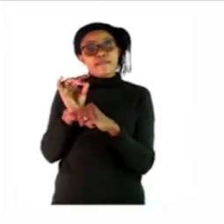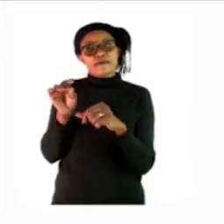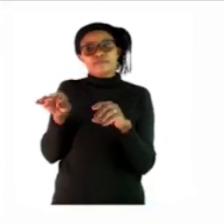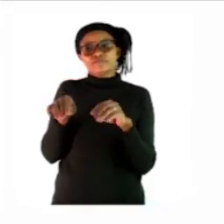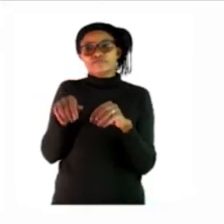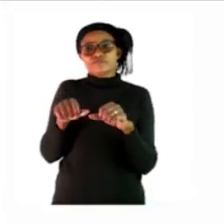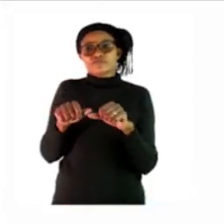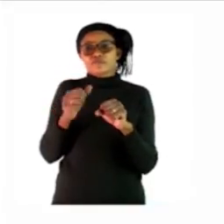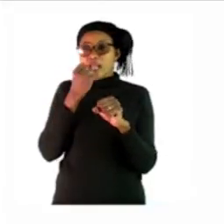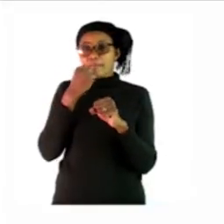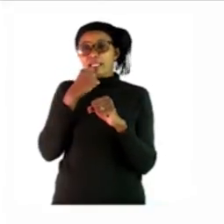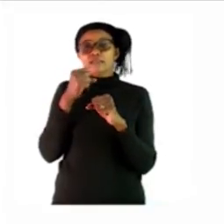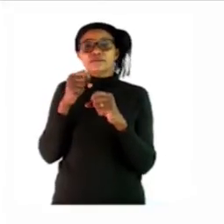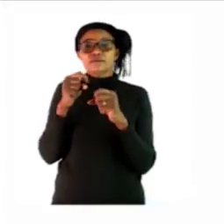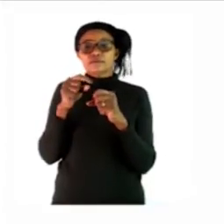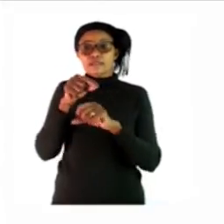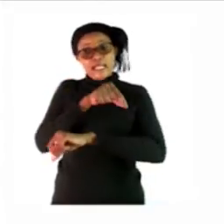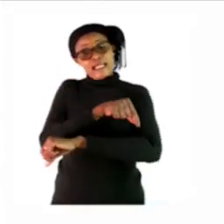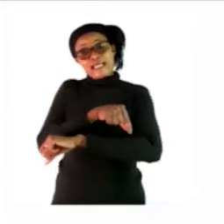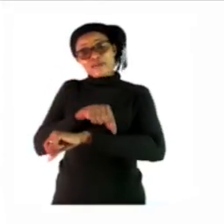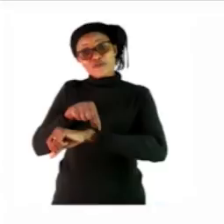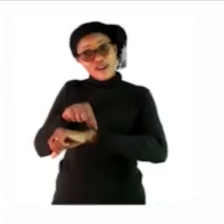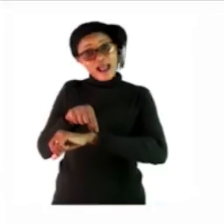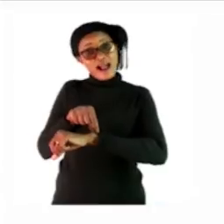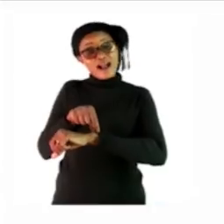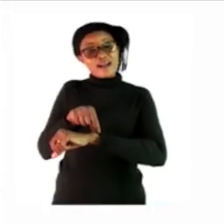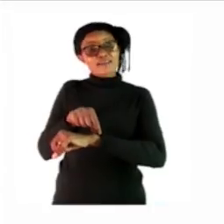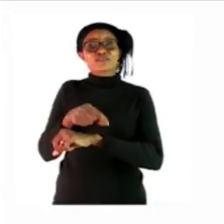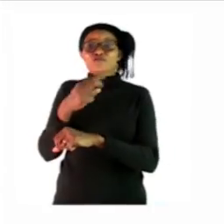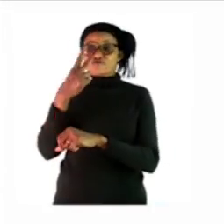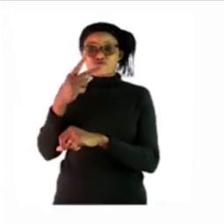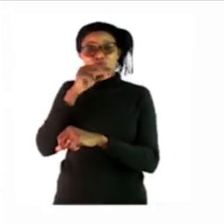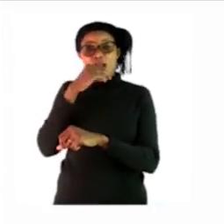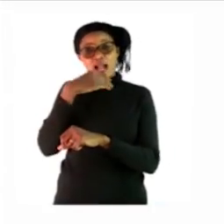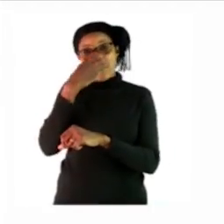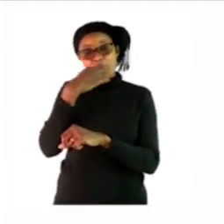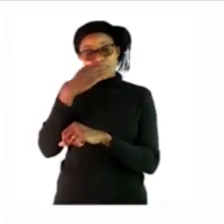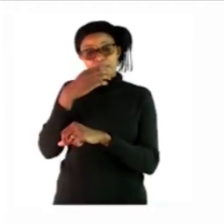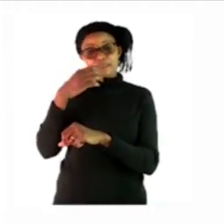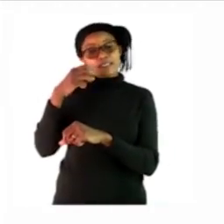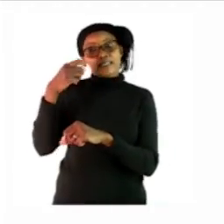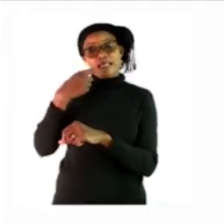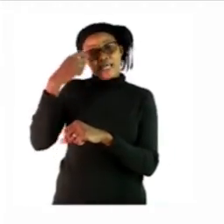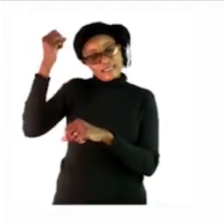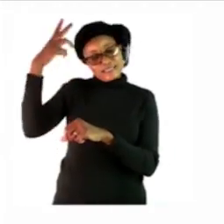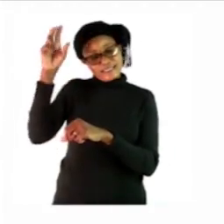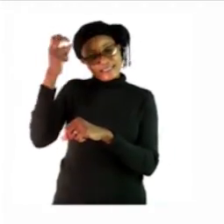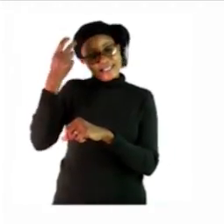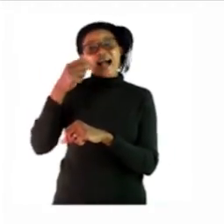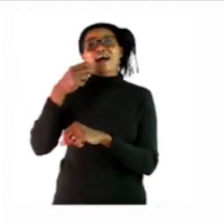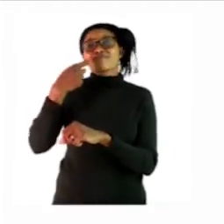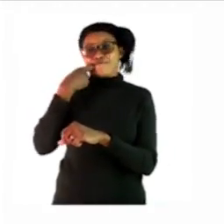apple the ruler the two apples and the starfish see